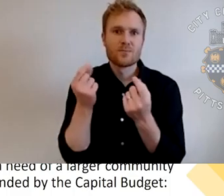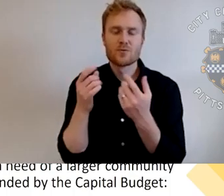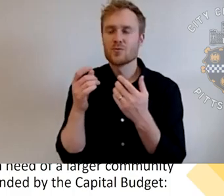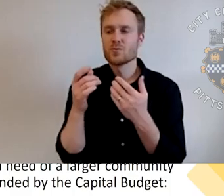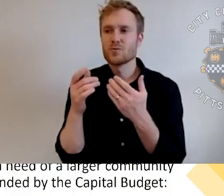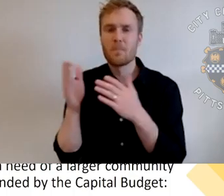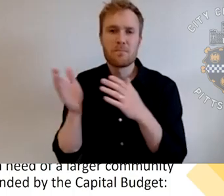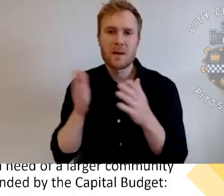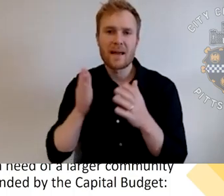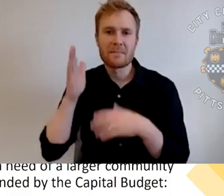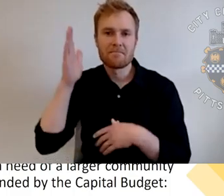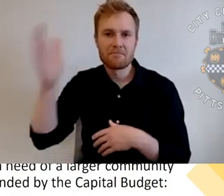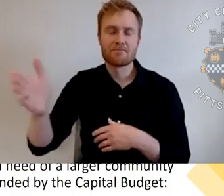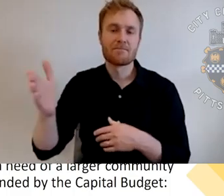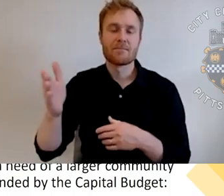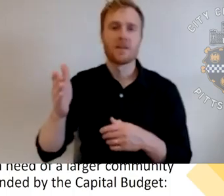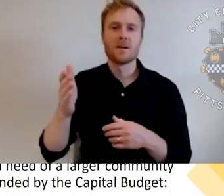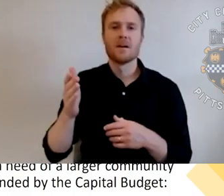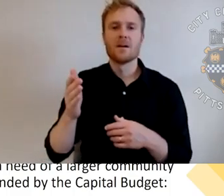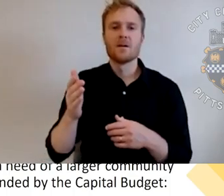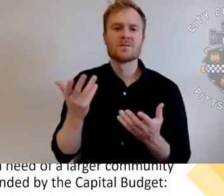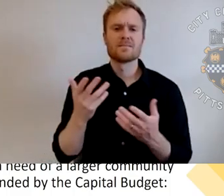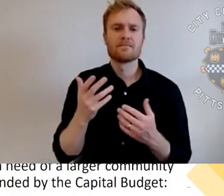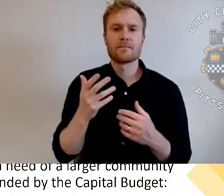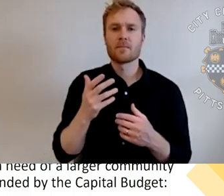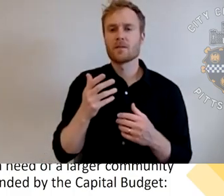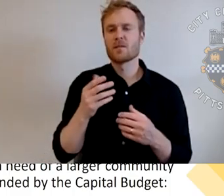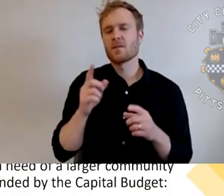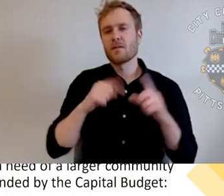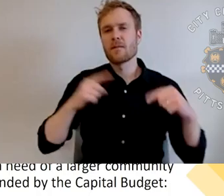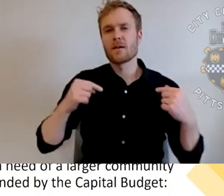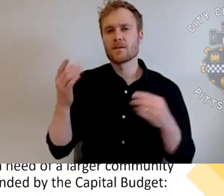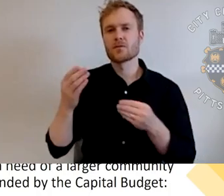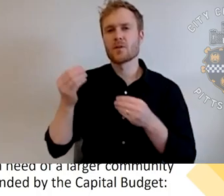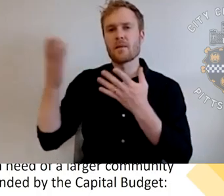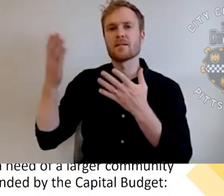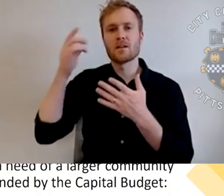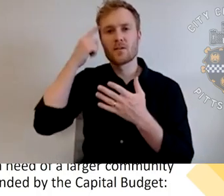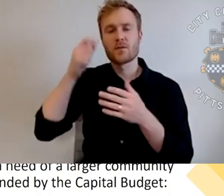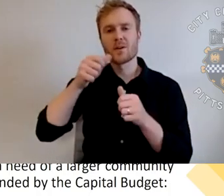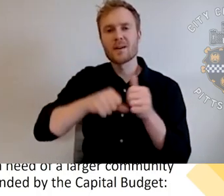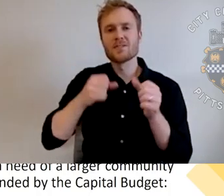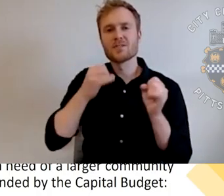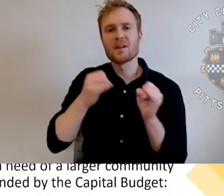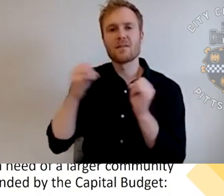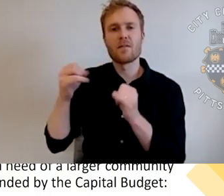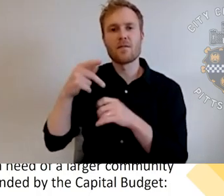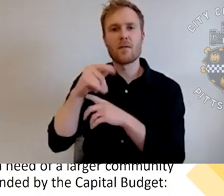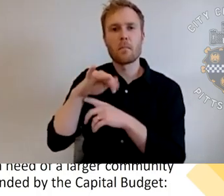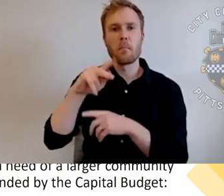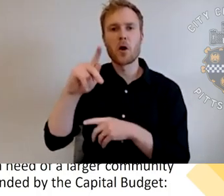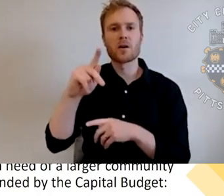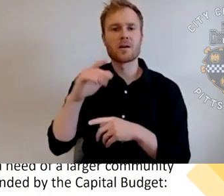and, and the open space system was just the various recommendations that were made for each individual park and green space.